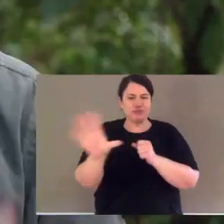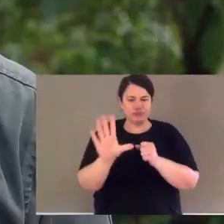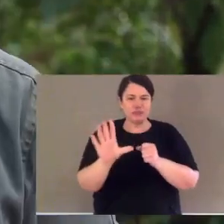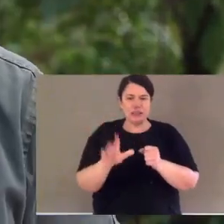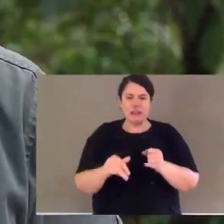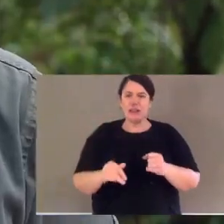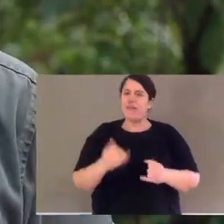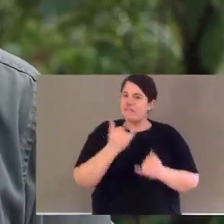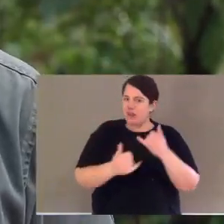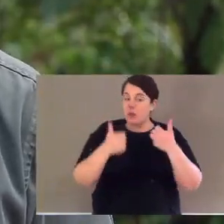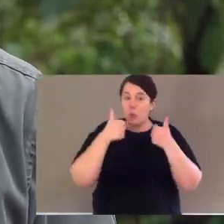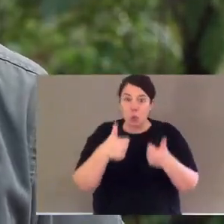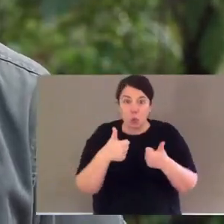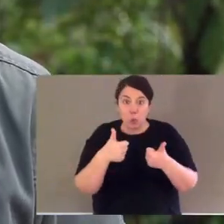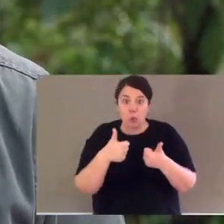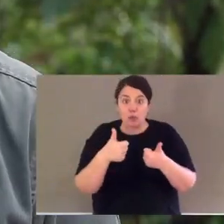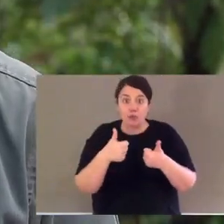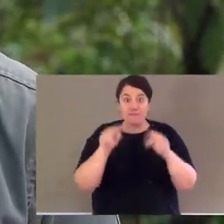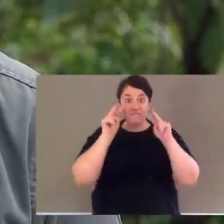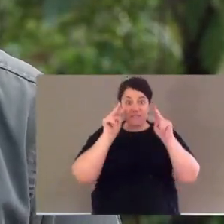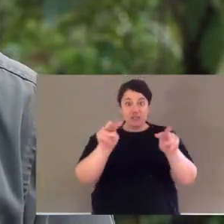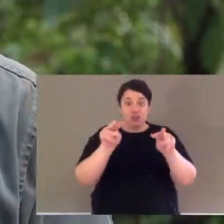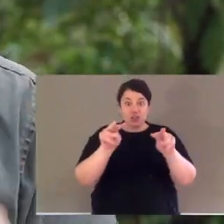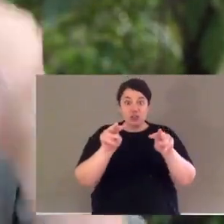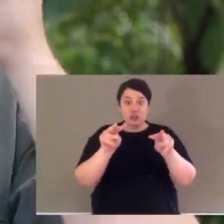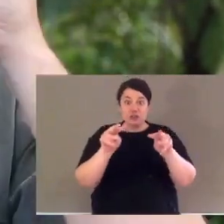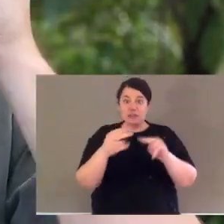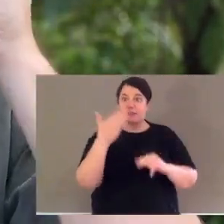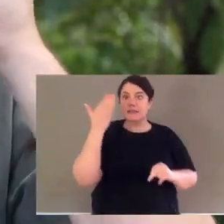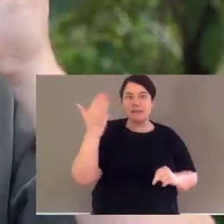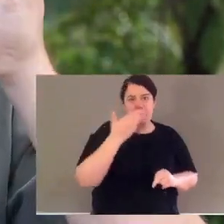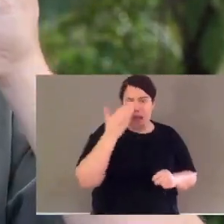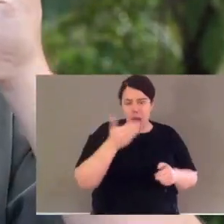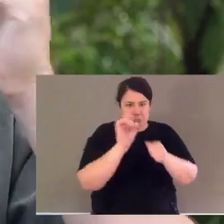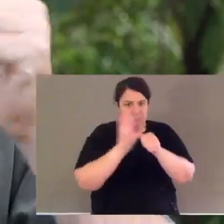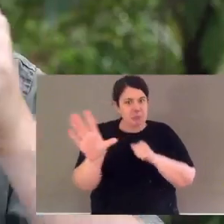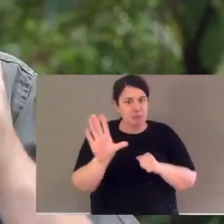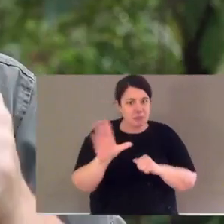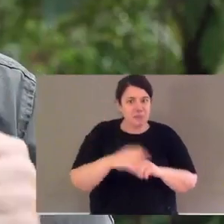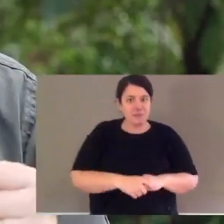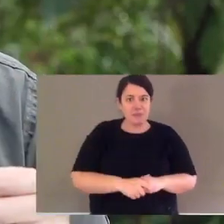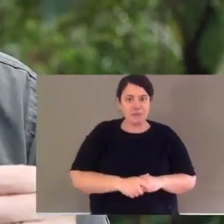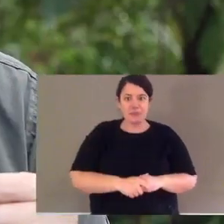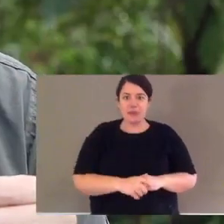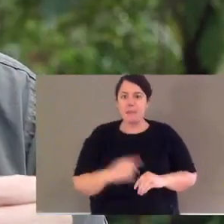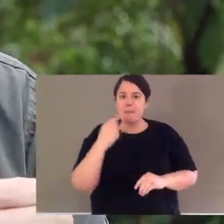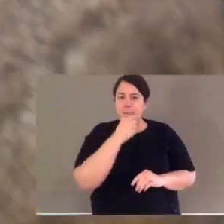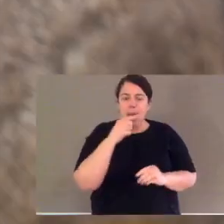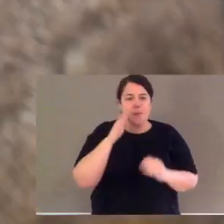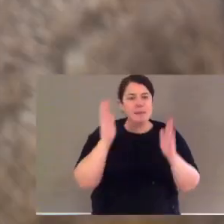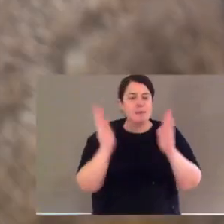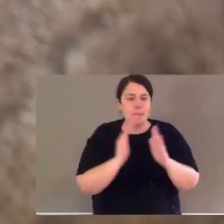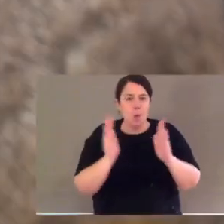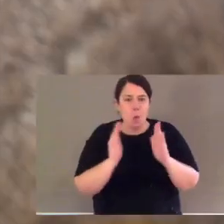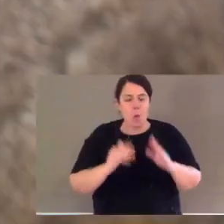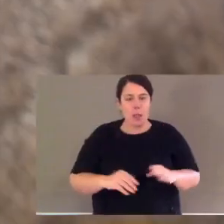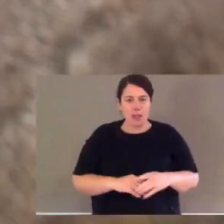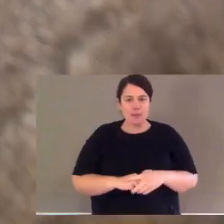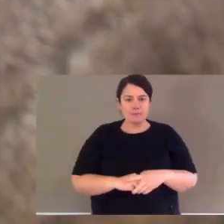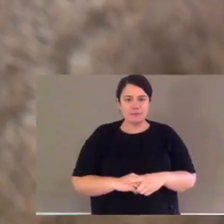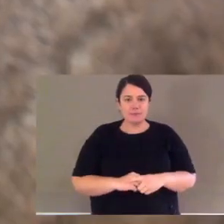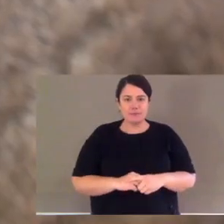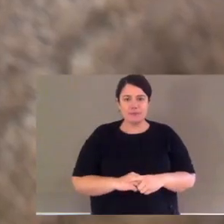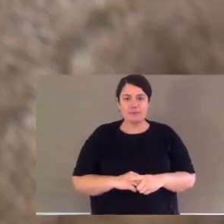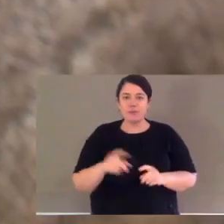a really great sense of hearing, a very reasonable vision, a great sense of smell, and a petite